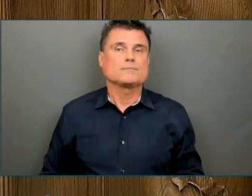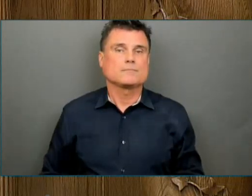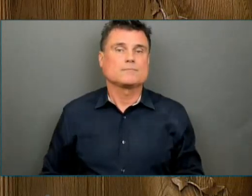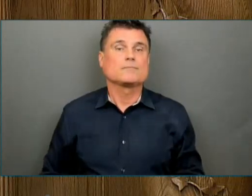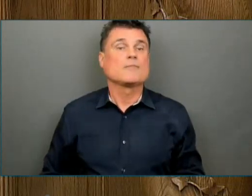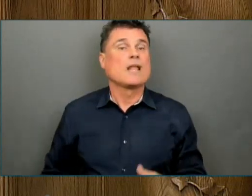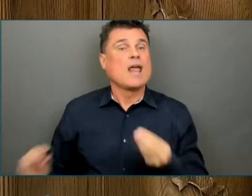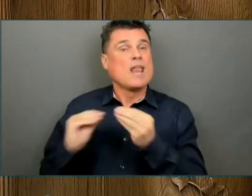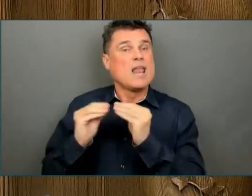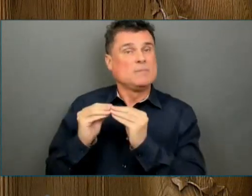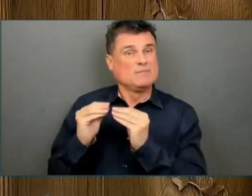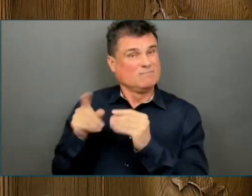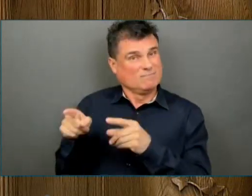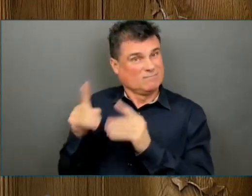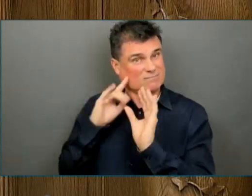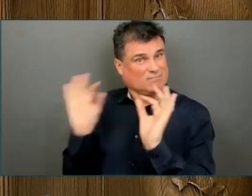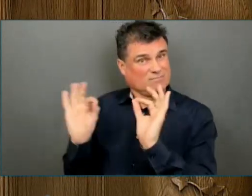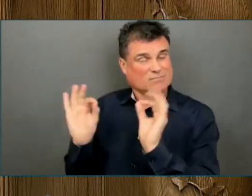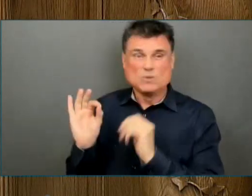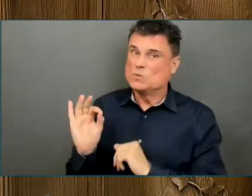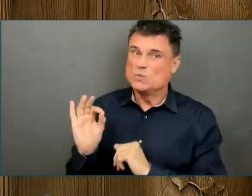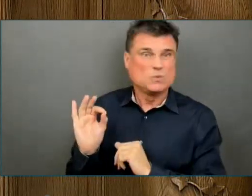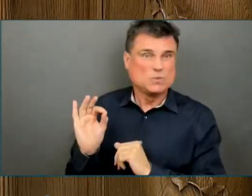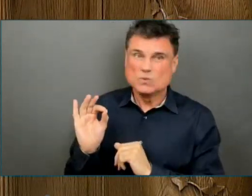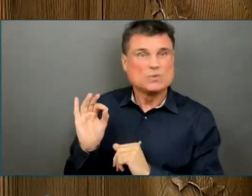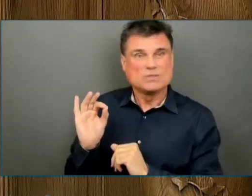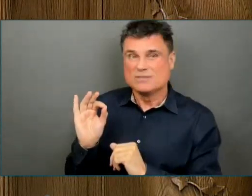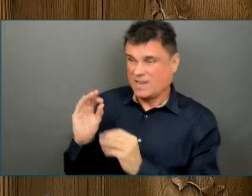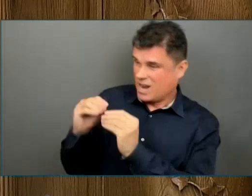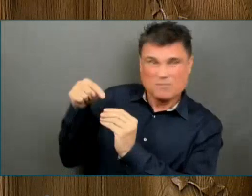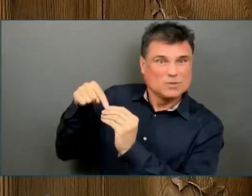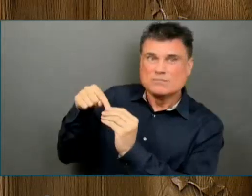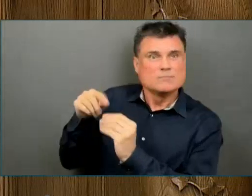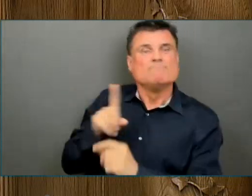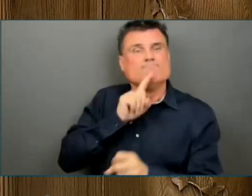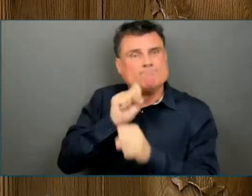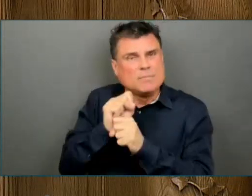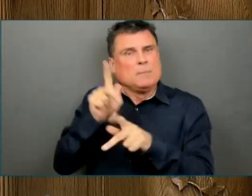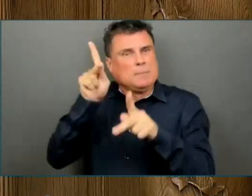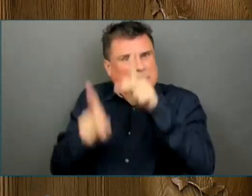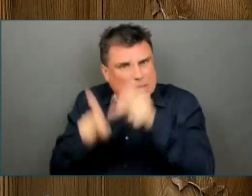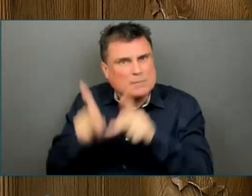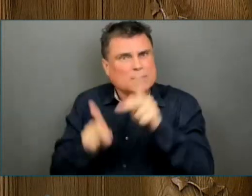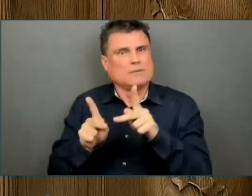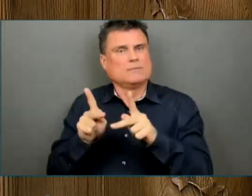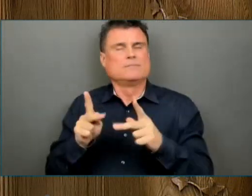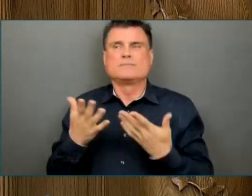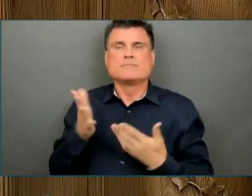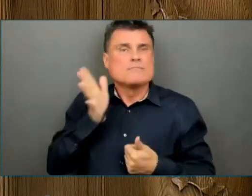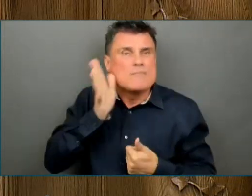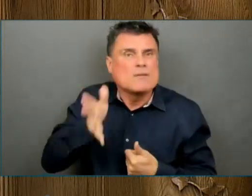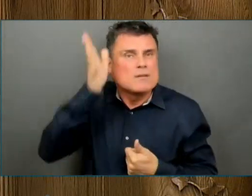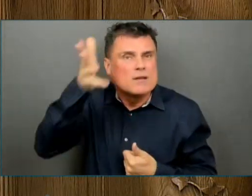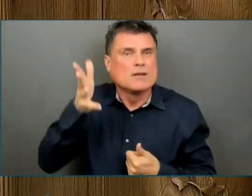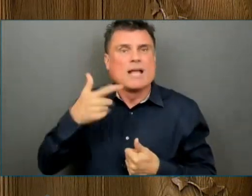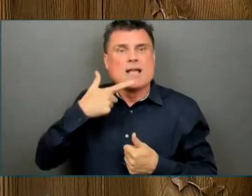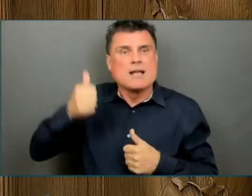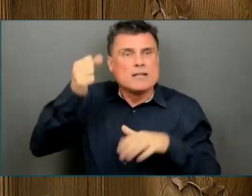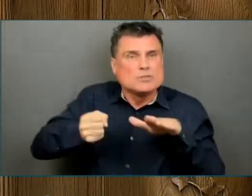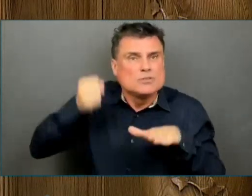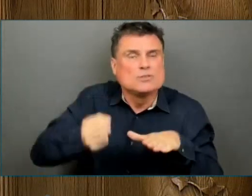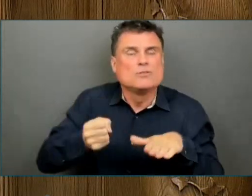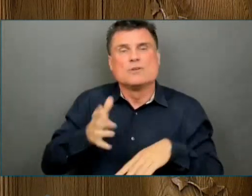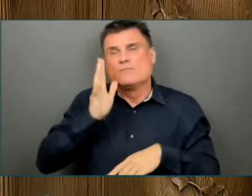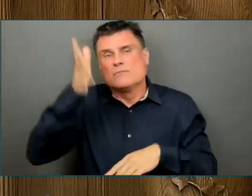and share in the grief of British Columbians who have lost someone they love in the past year. The COVID-19